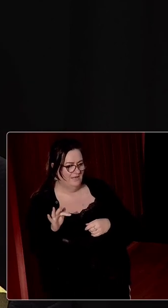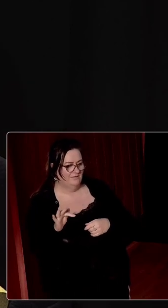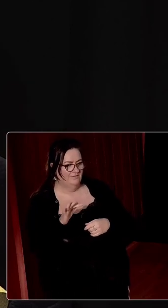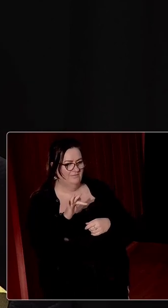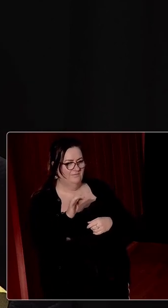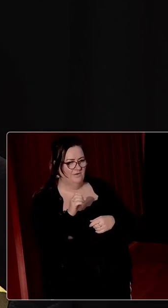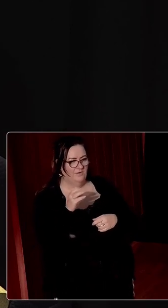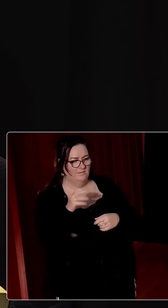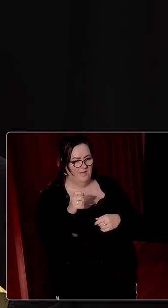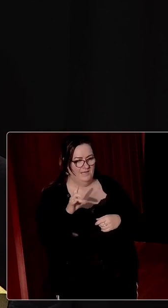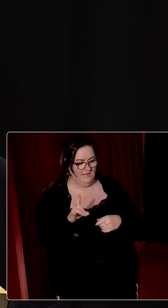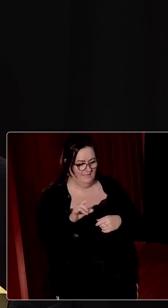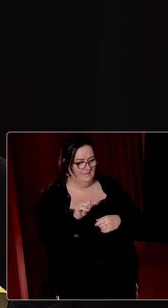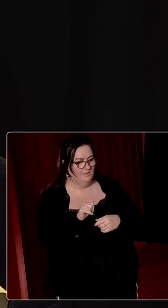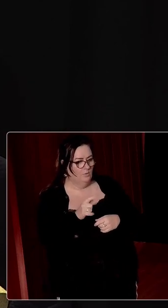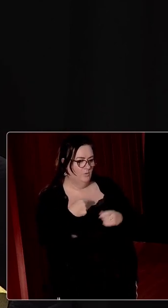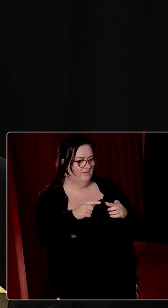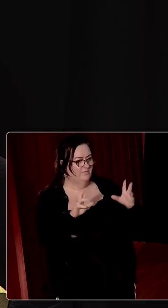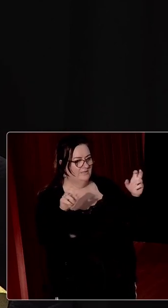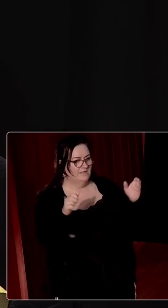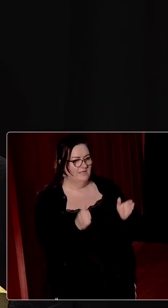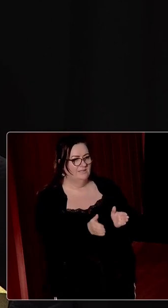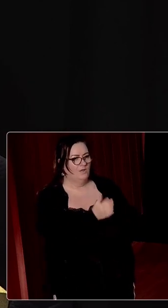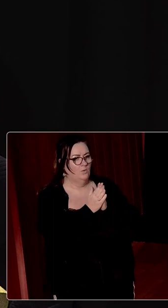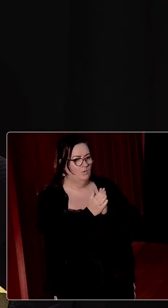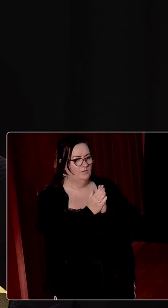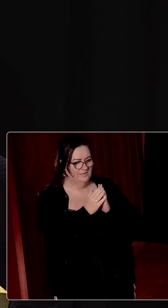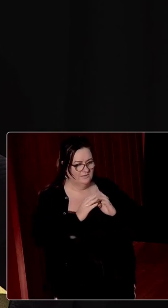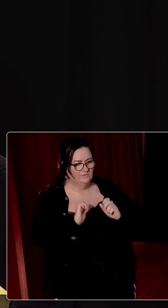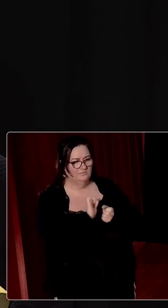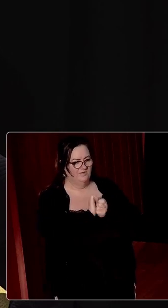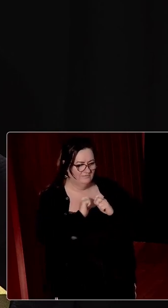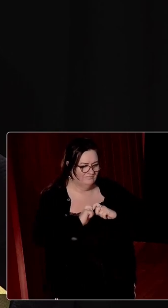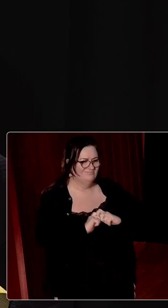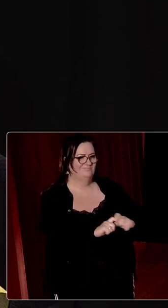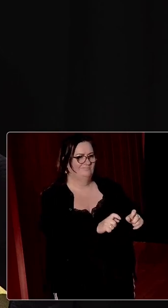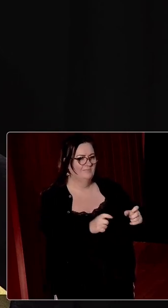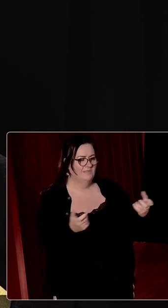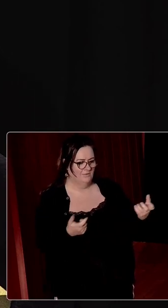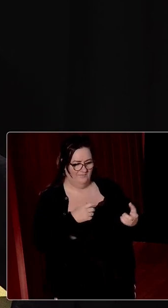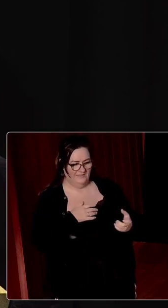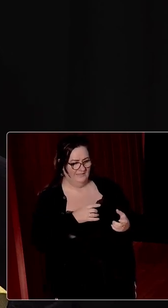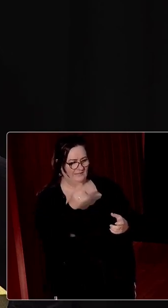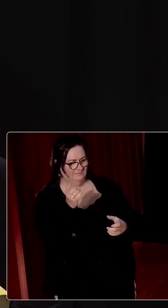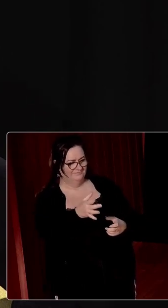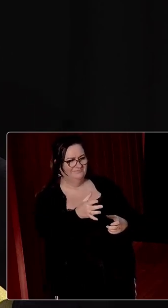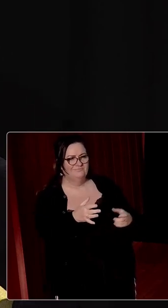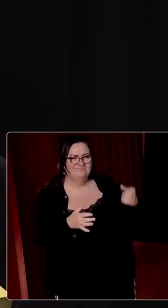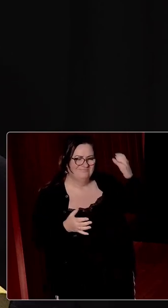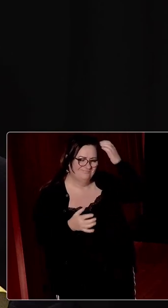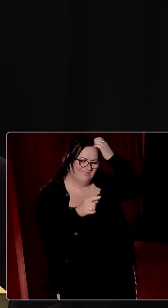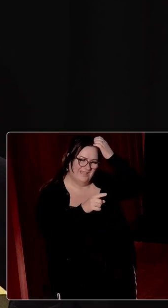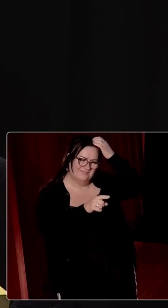Fermanagh MP. We've been sold into political servitude for all time. That sense of finality and permanence and abandonment. That